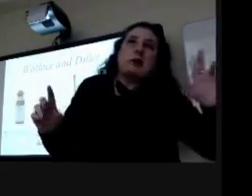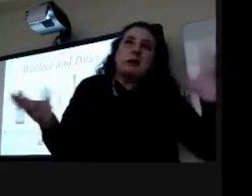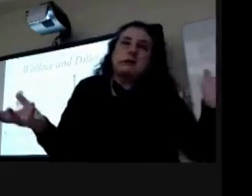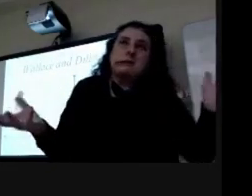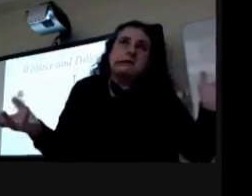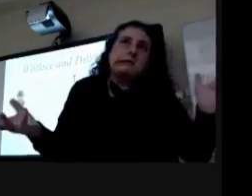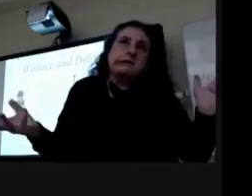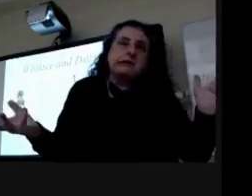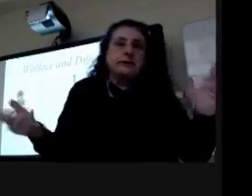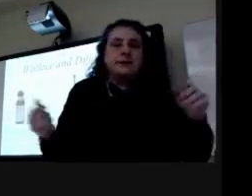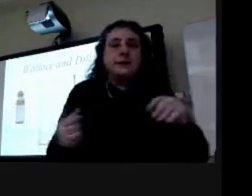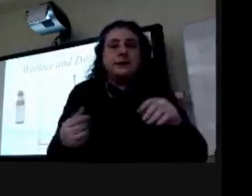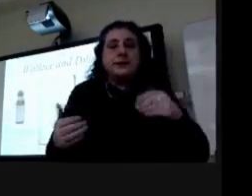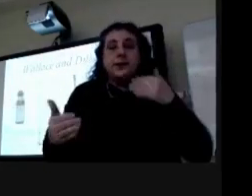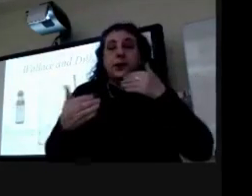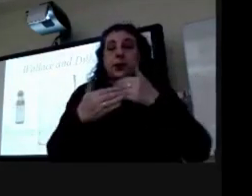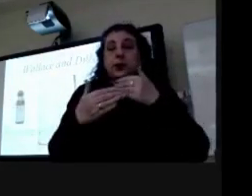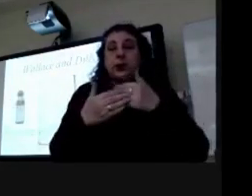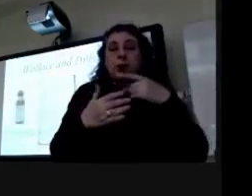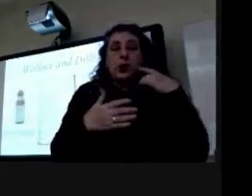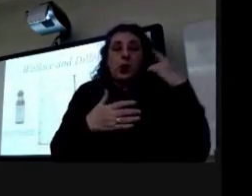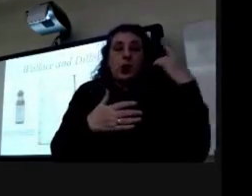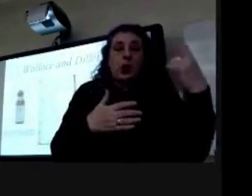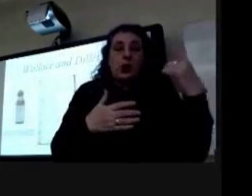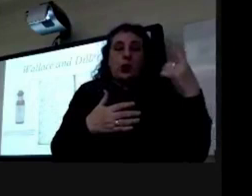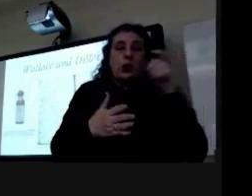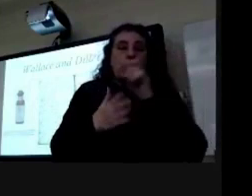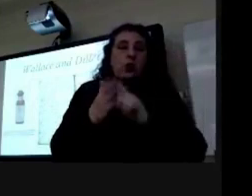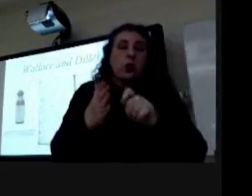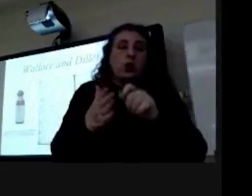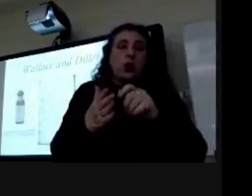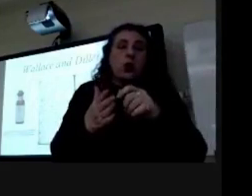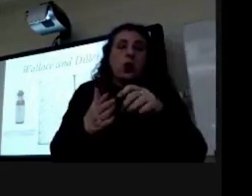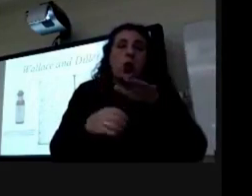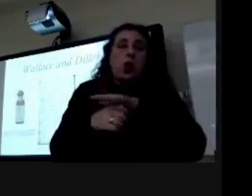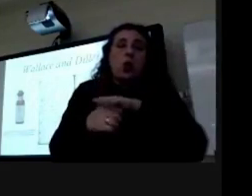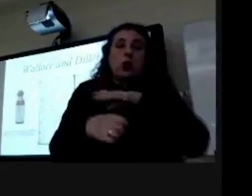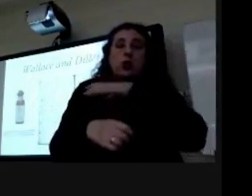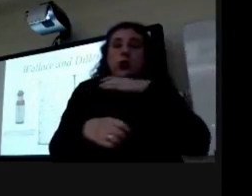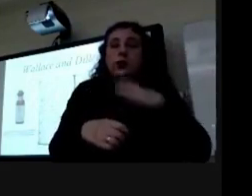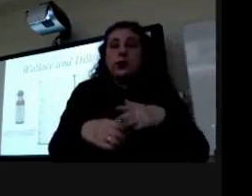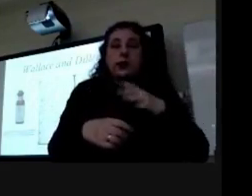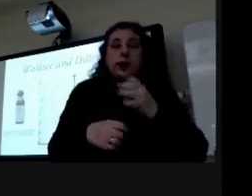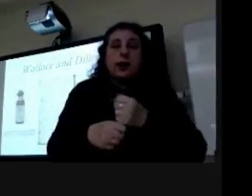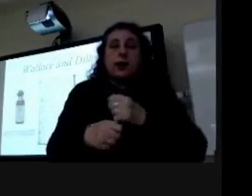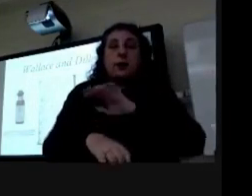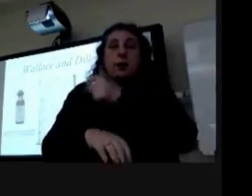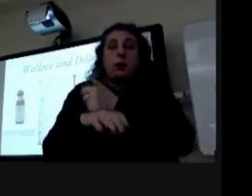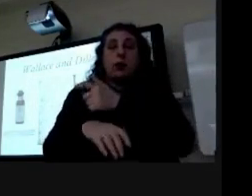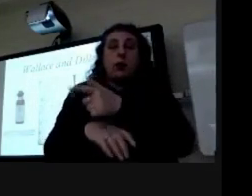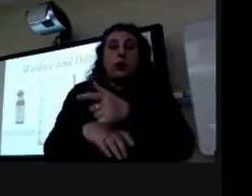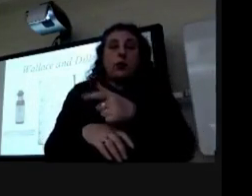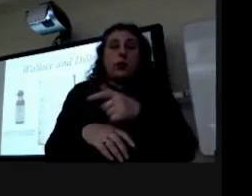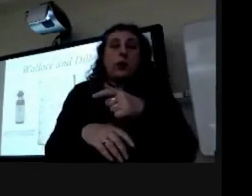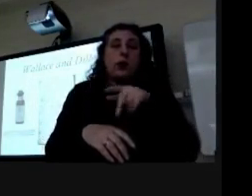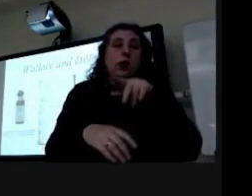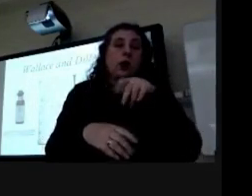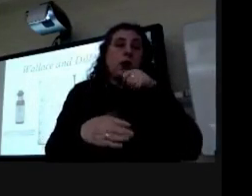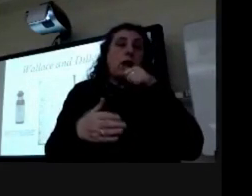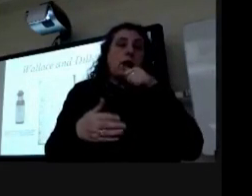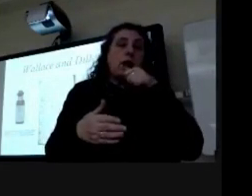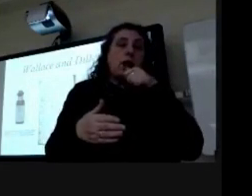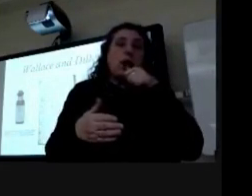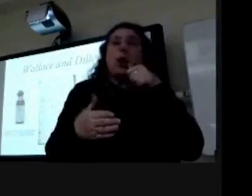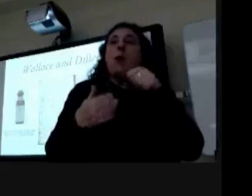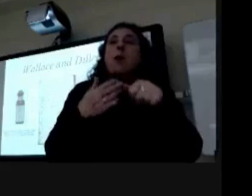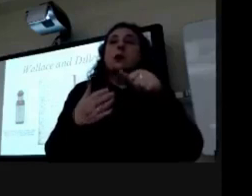and in fact they were so close lincoln wrote the local congressman and was able to get dillard appointed as the postmaster of springfield